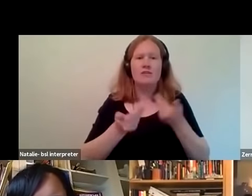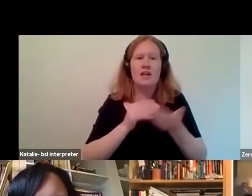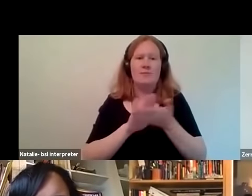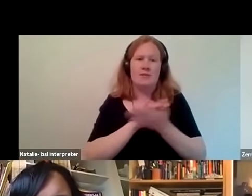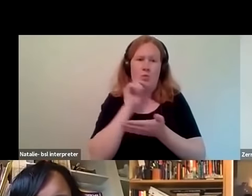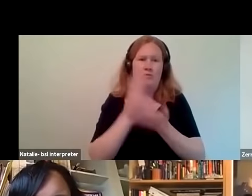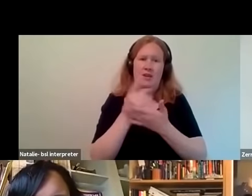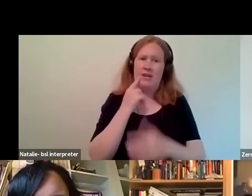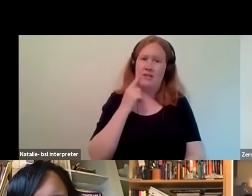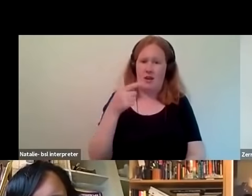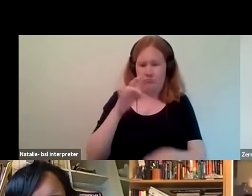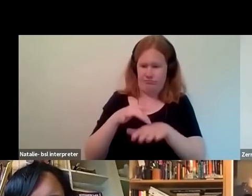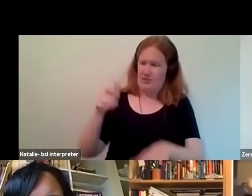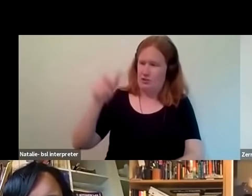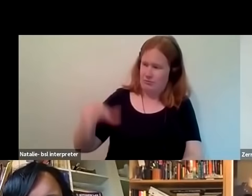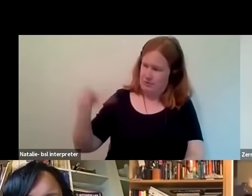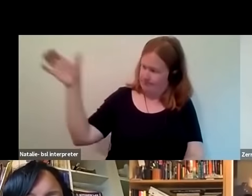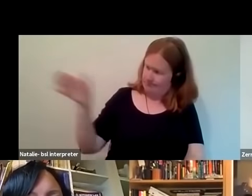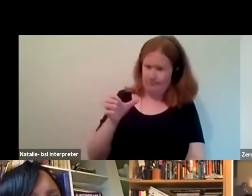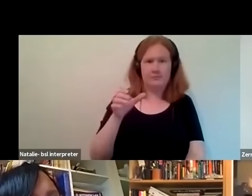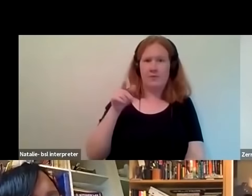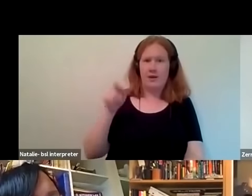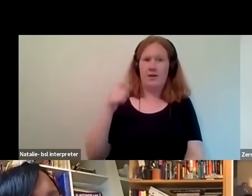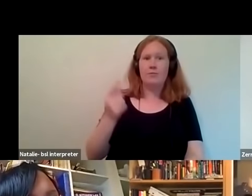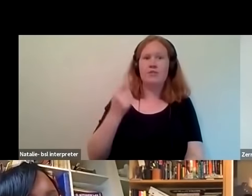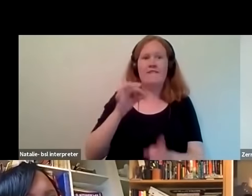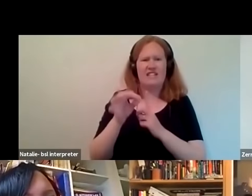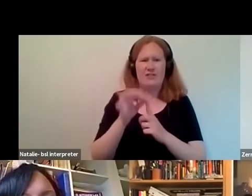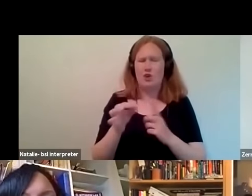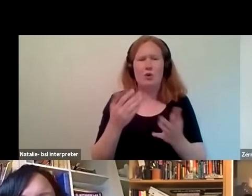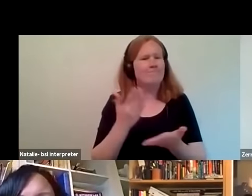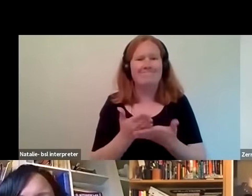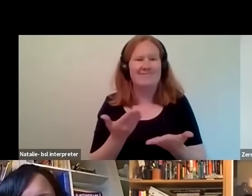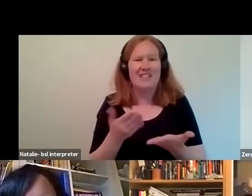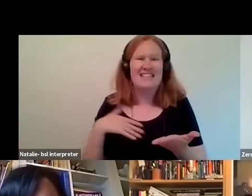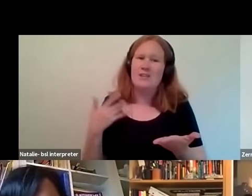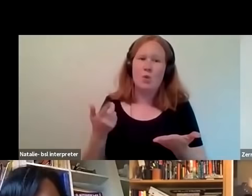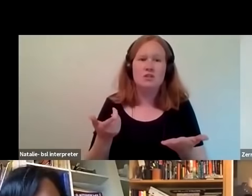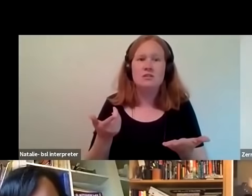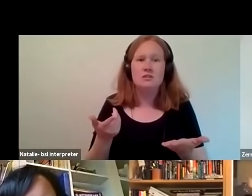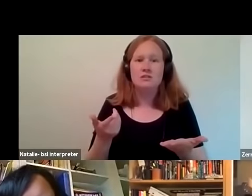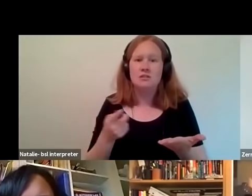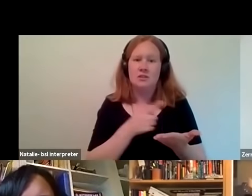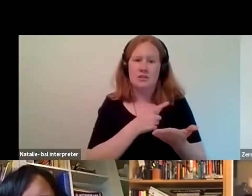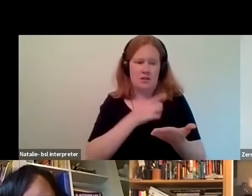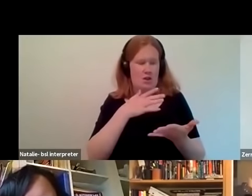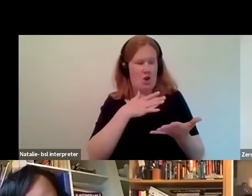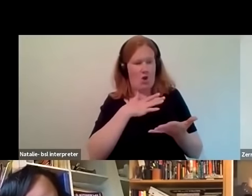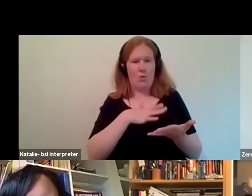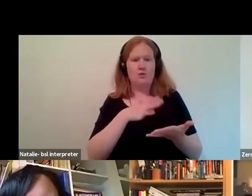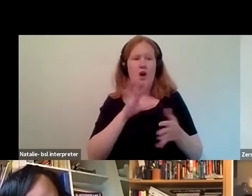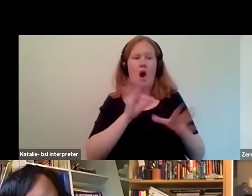professional in for example and get them to conduct the interviews but actually what we wanted to do was to provide opportunities